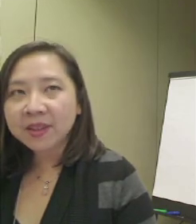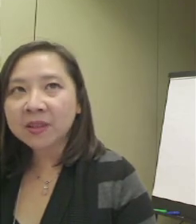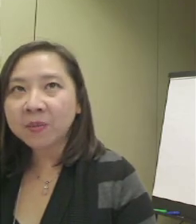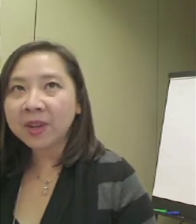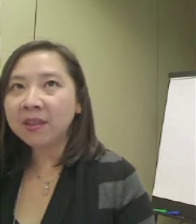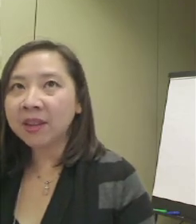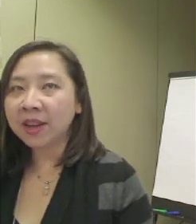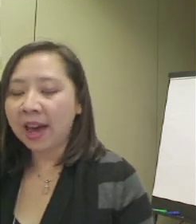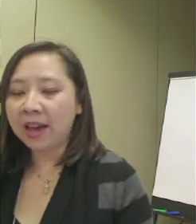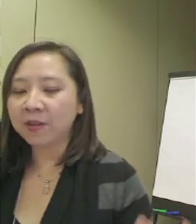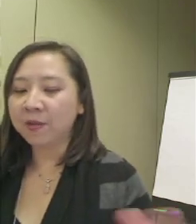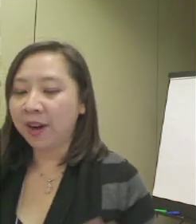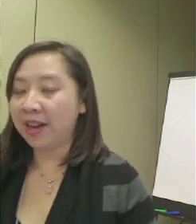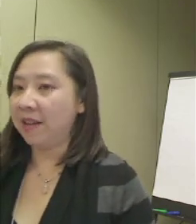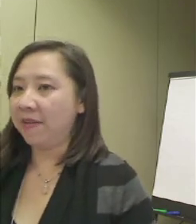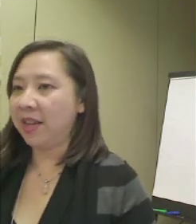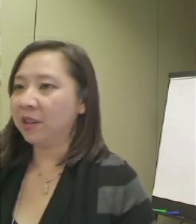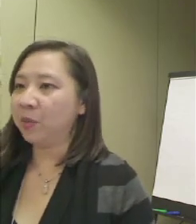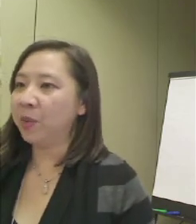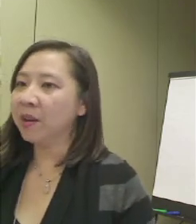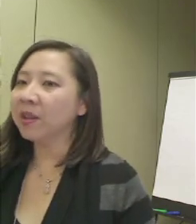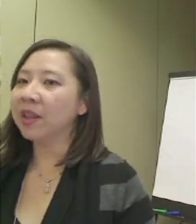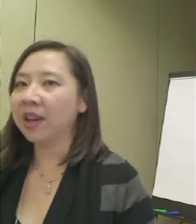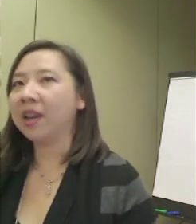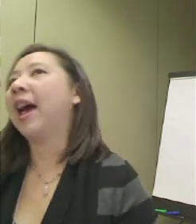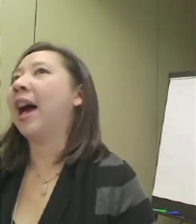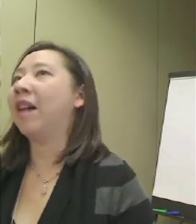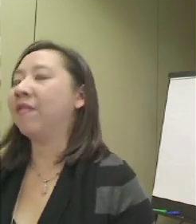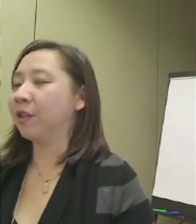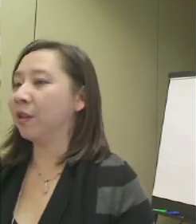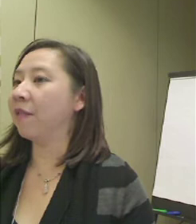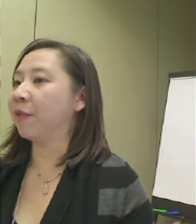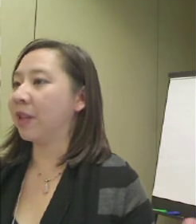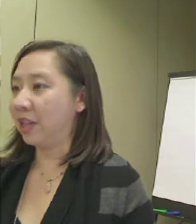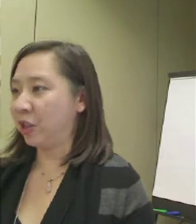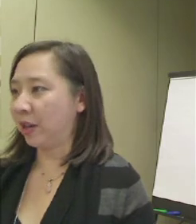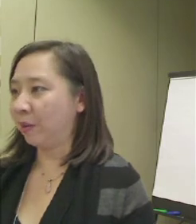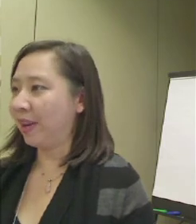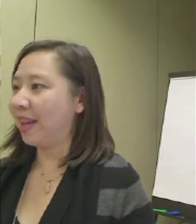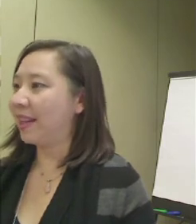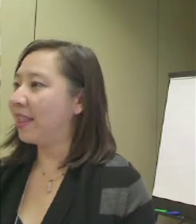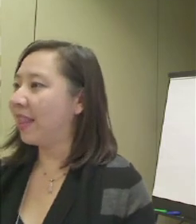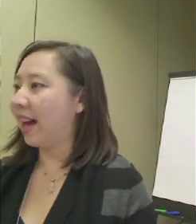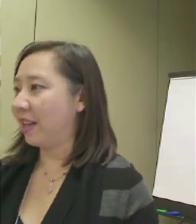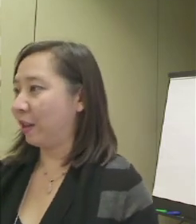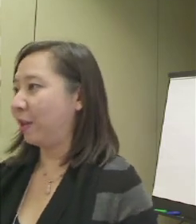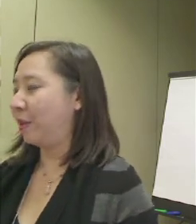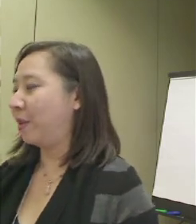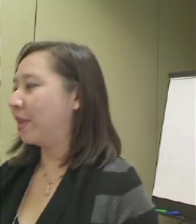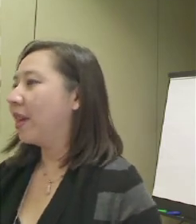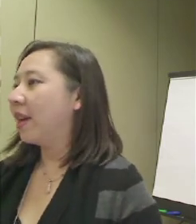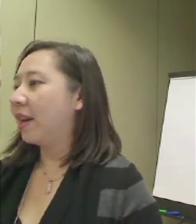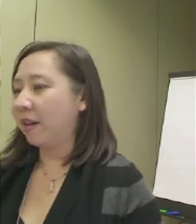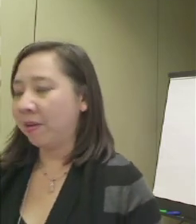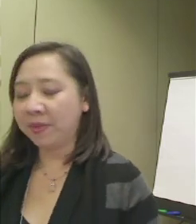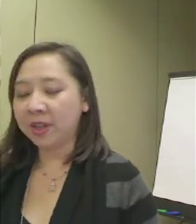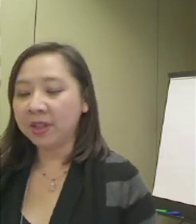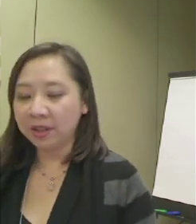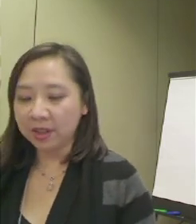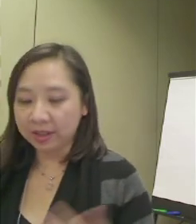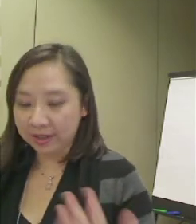One of the things, we look at a variety of things. We are looking at visitor comfort in general, and in that includes